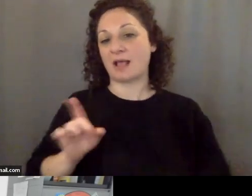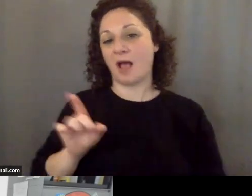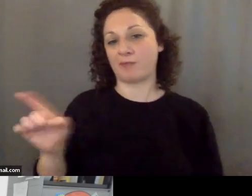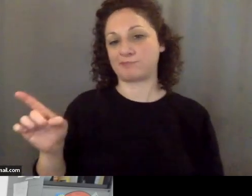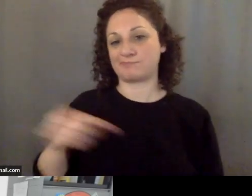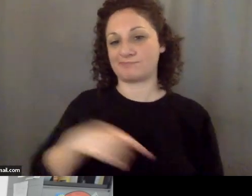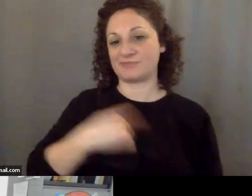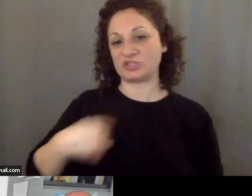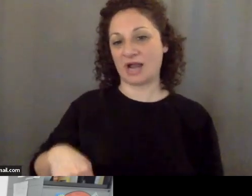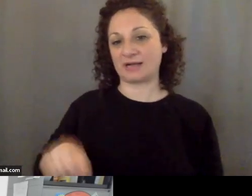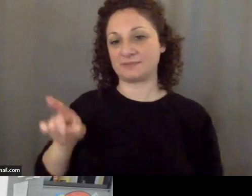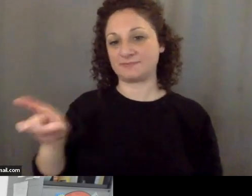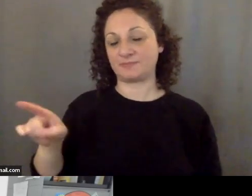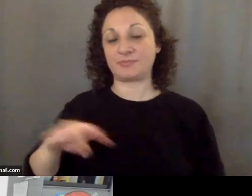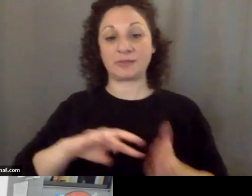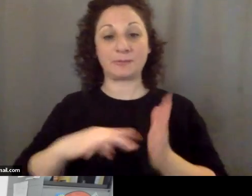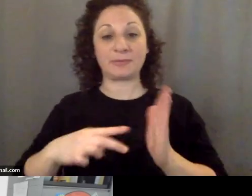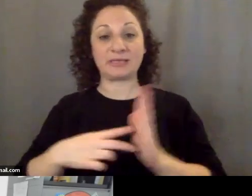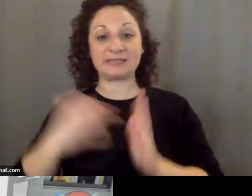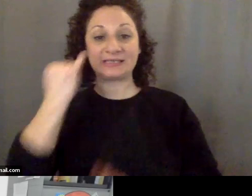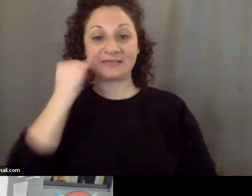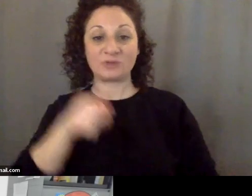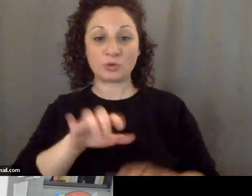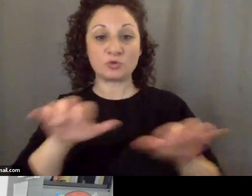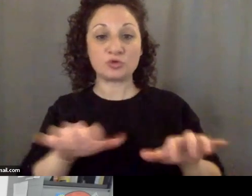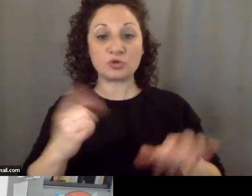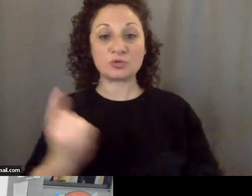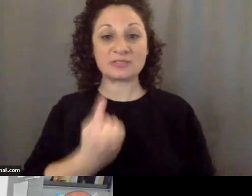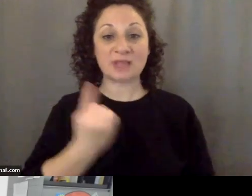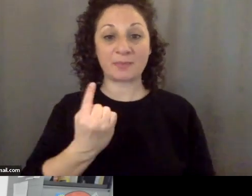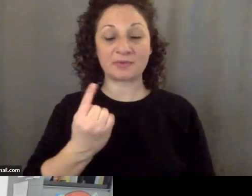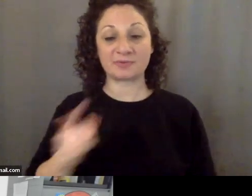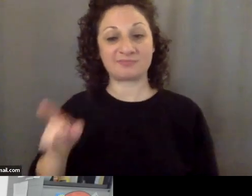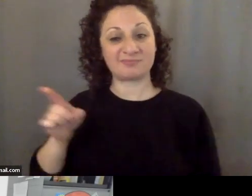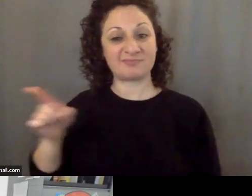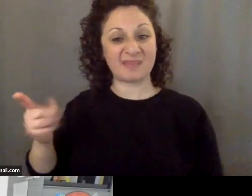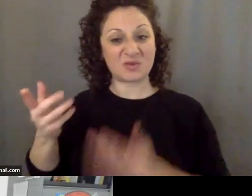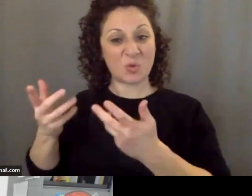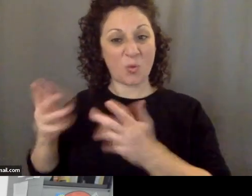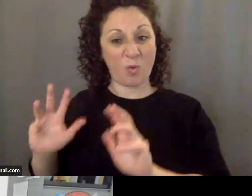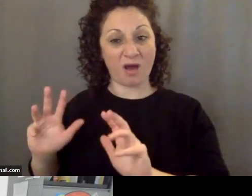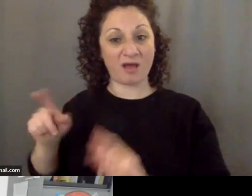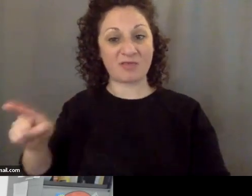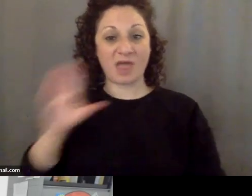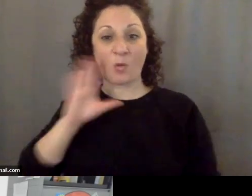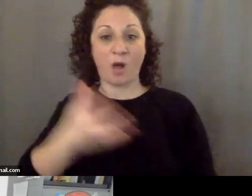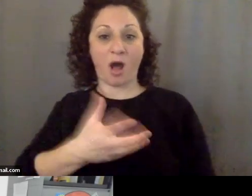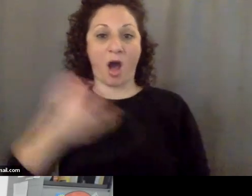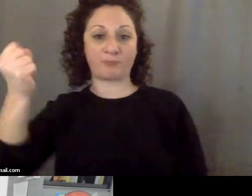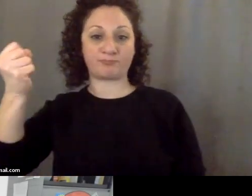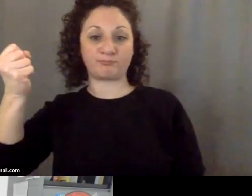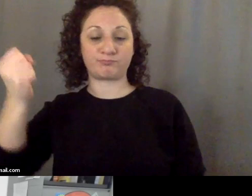means if you do something the Chinese government doesn't want it can withhold rare earths.